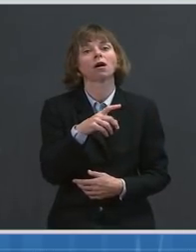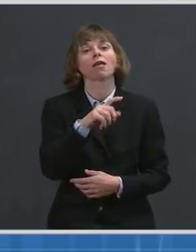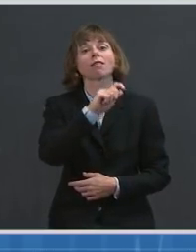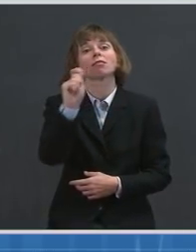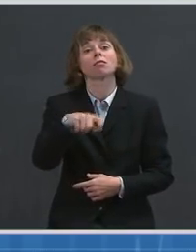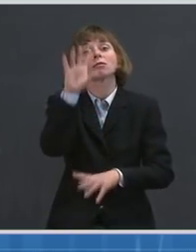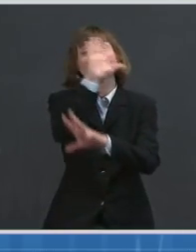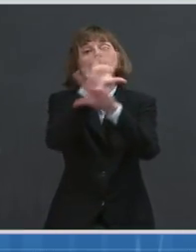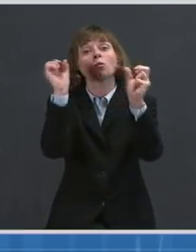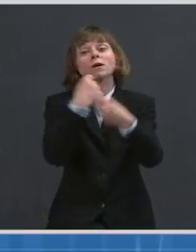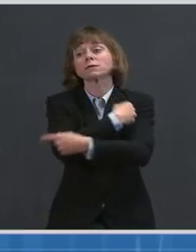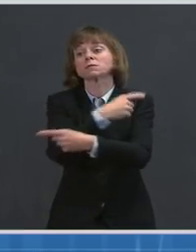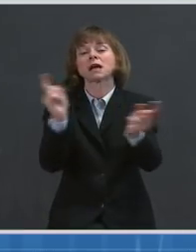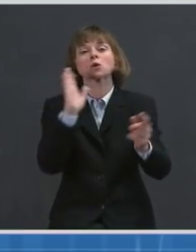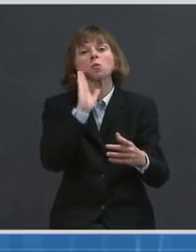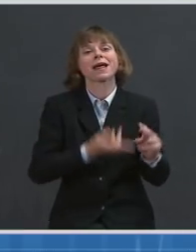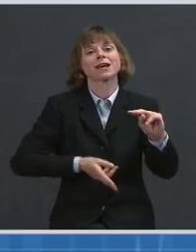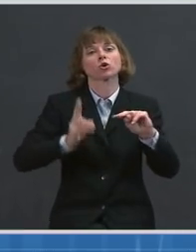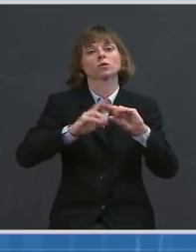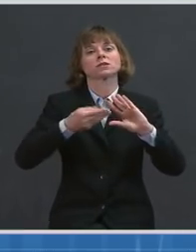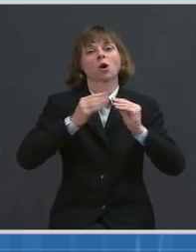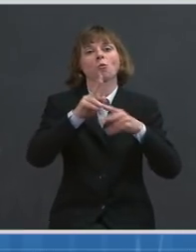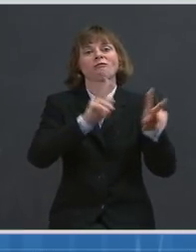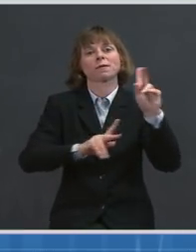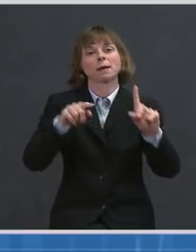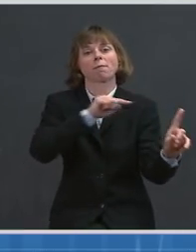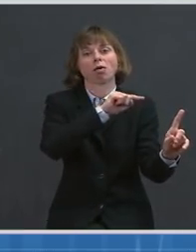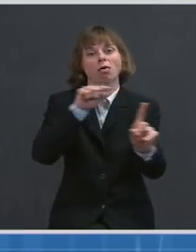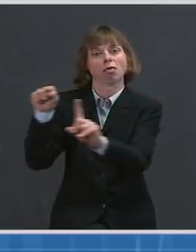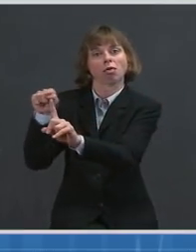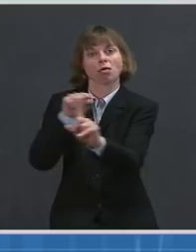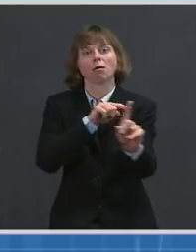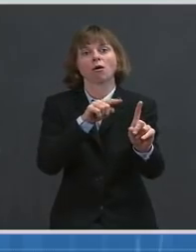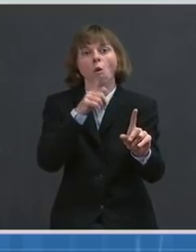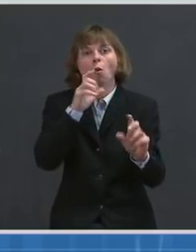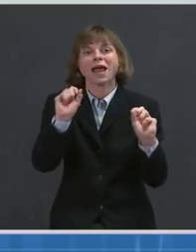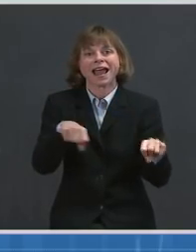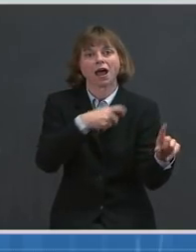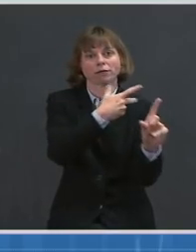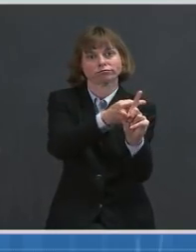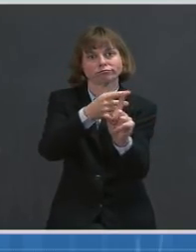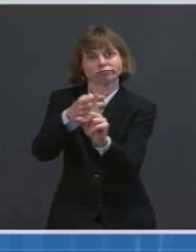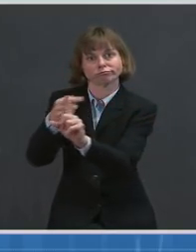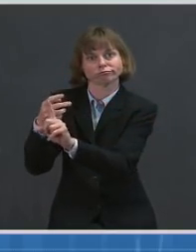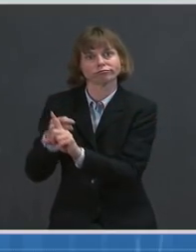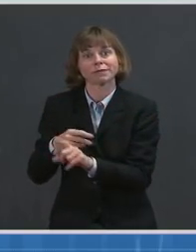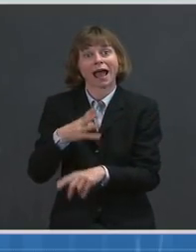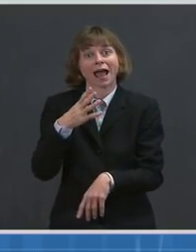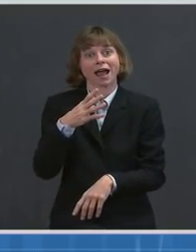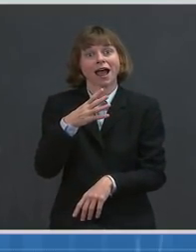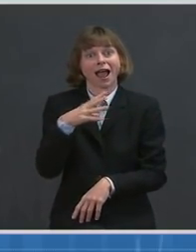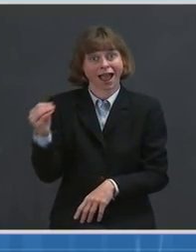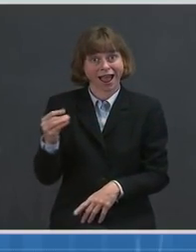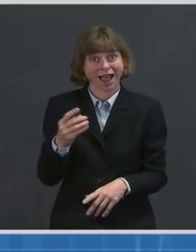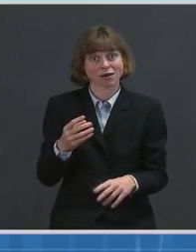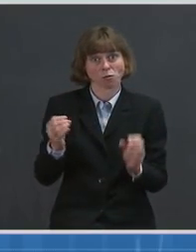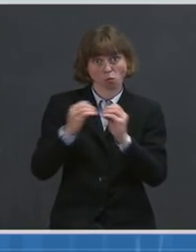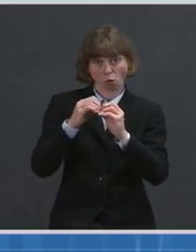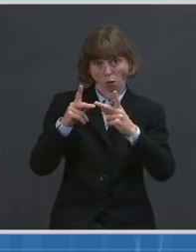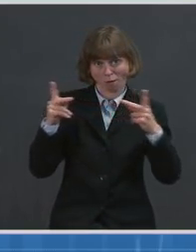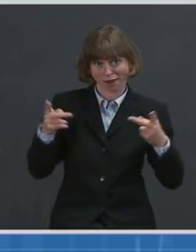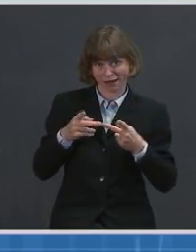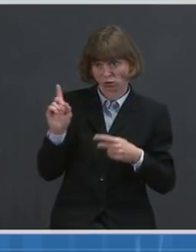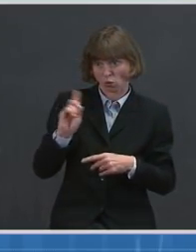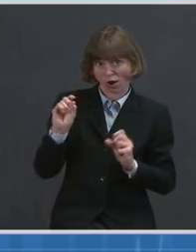number of vaccinators and the number of places to get vaccinated. First, over the coming